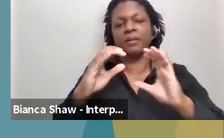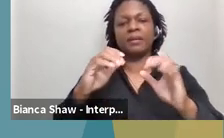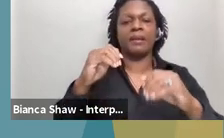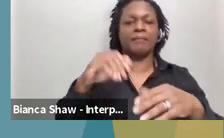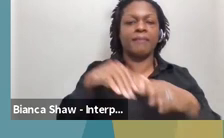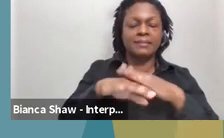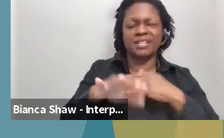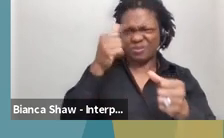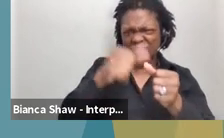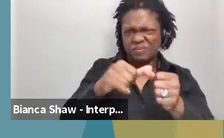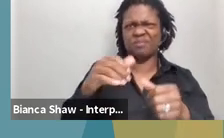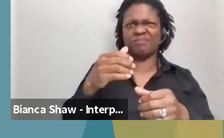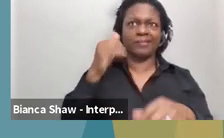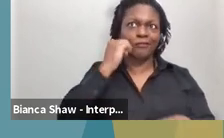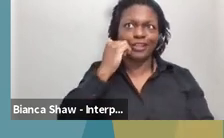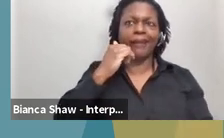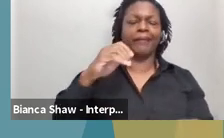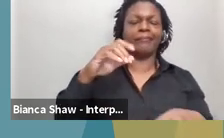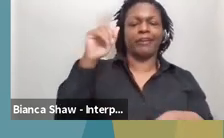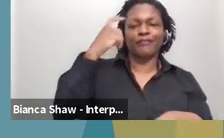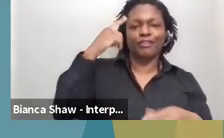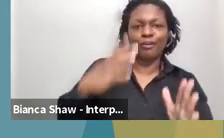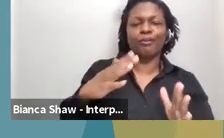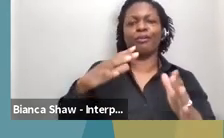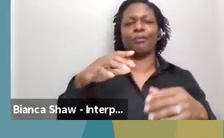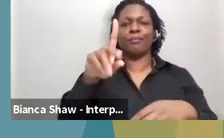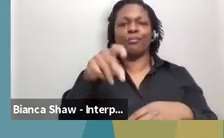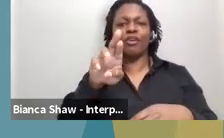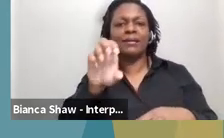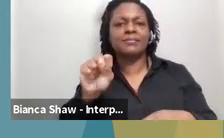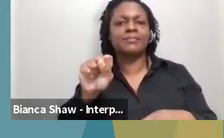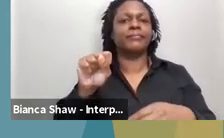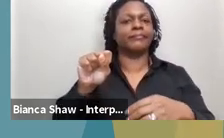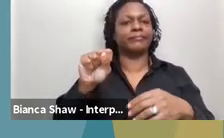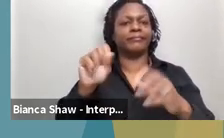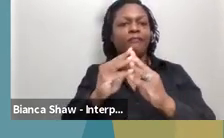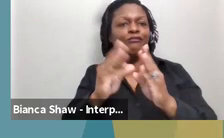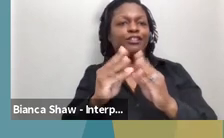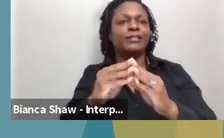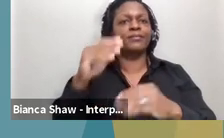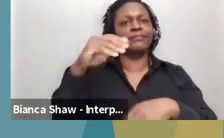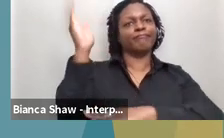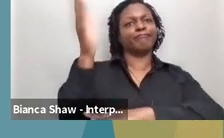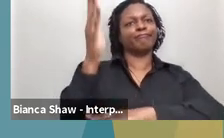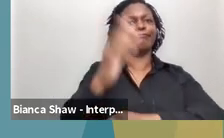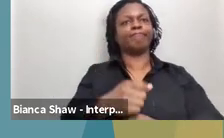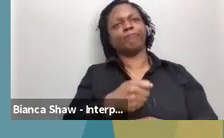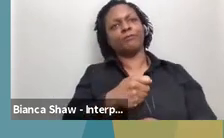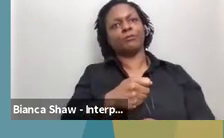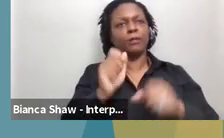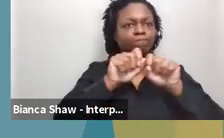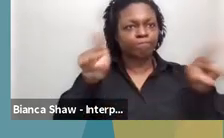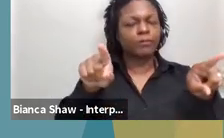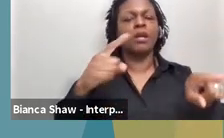uh, at the local level, the, you know, the constant parish updates, those types of things we needed to ensure that all of this